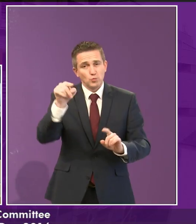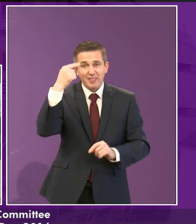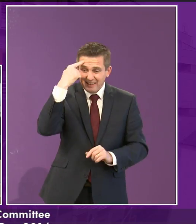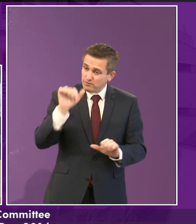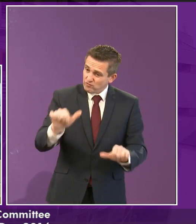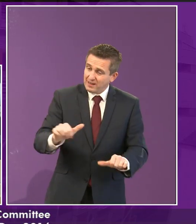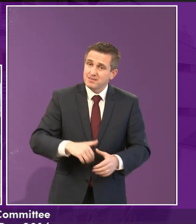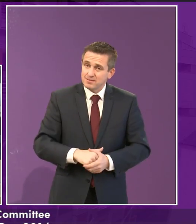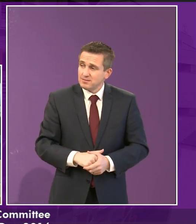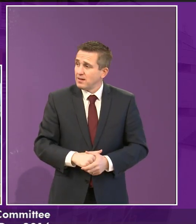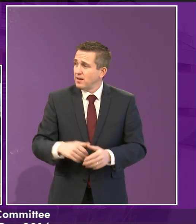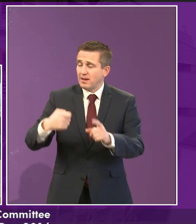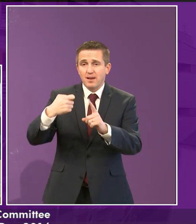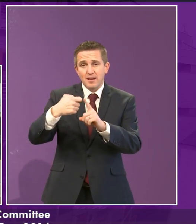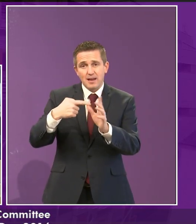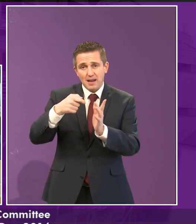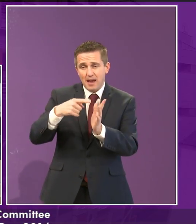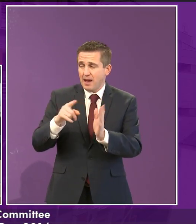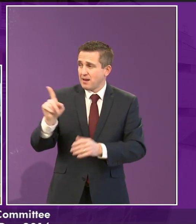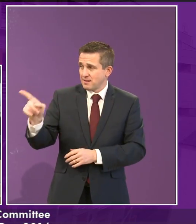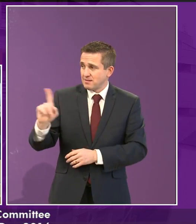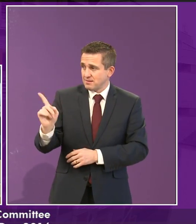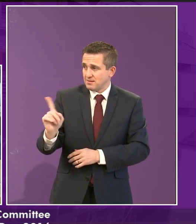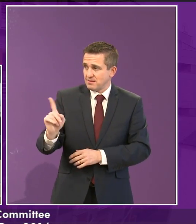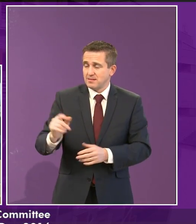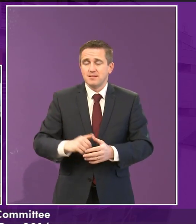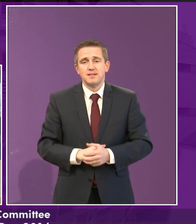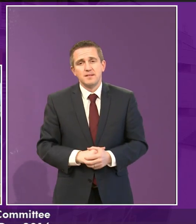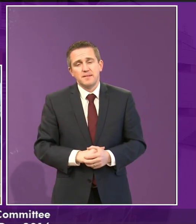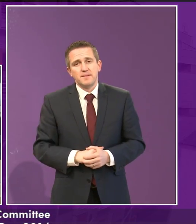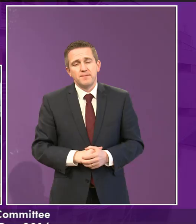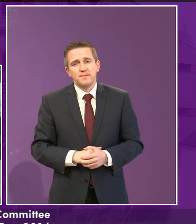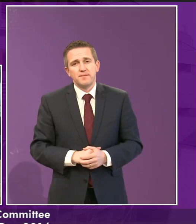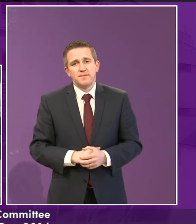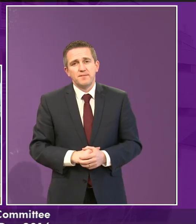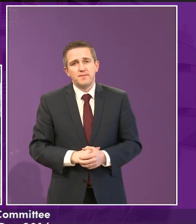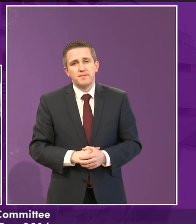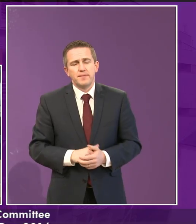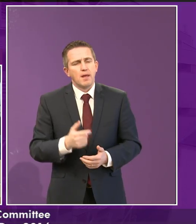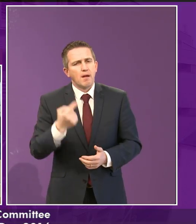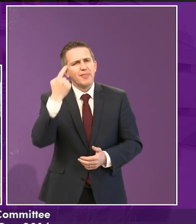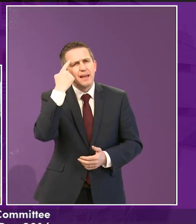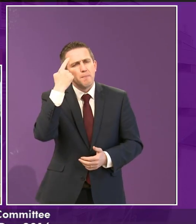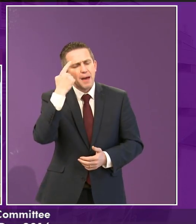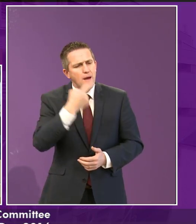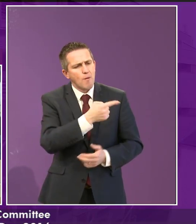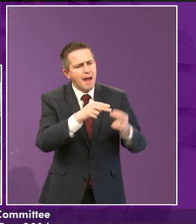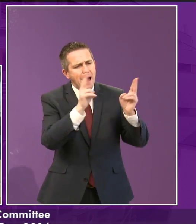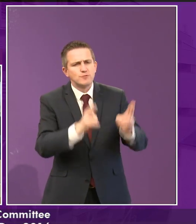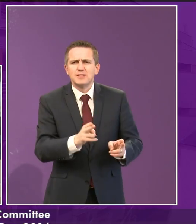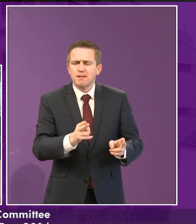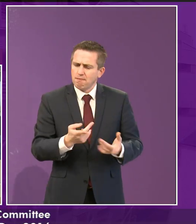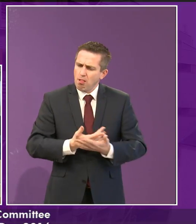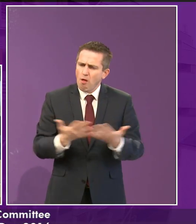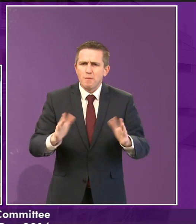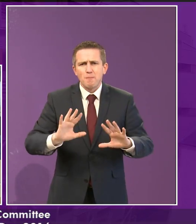Yeah? Yeah? And Kai? Well, um, I would like, like, housing, because not everybody's got a